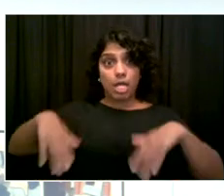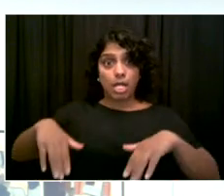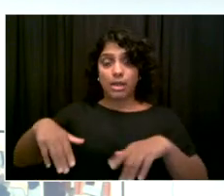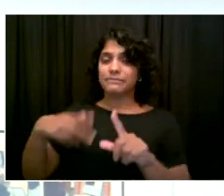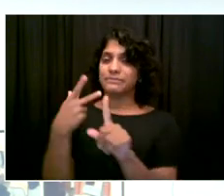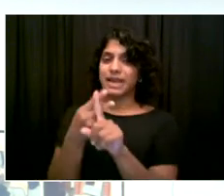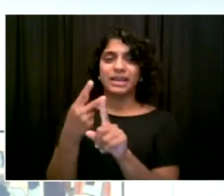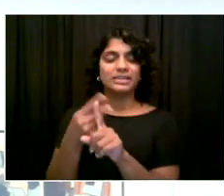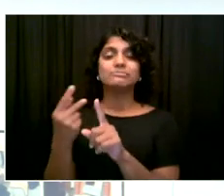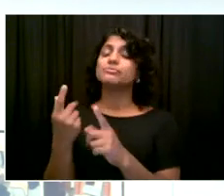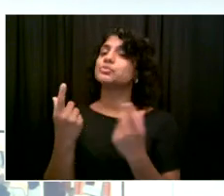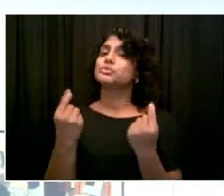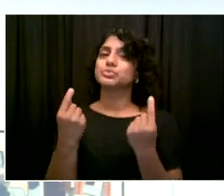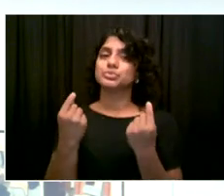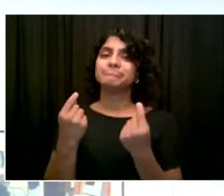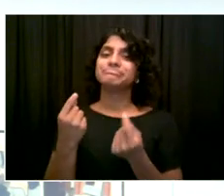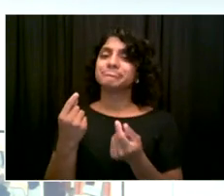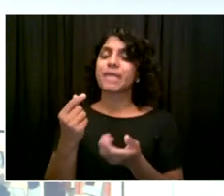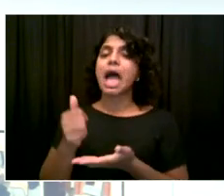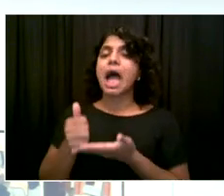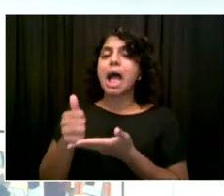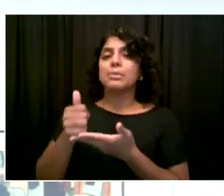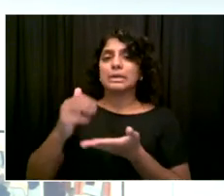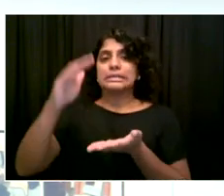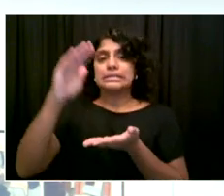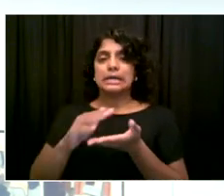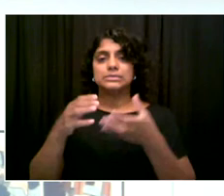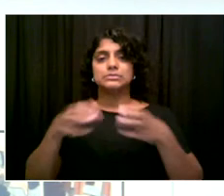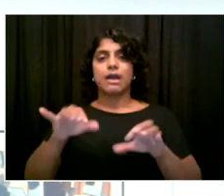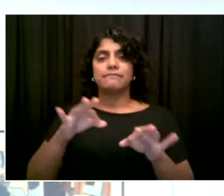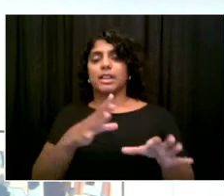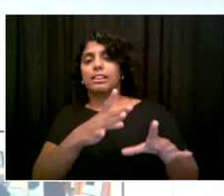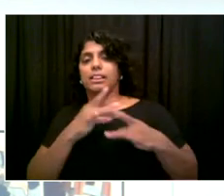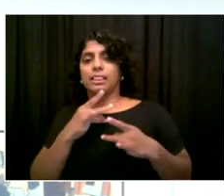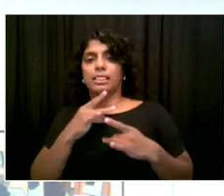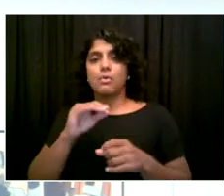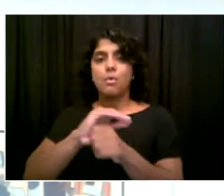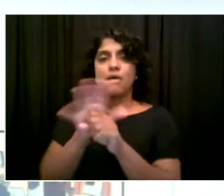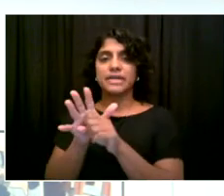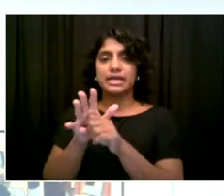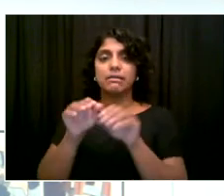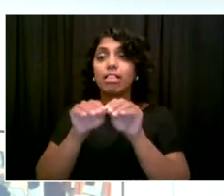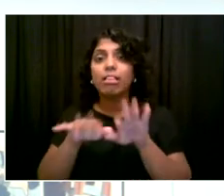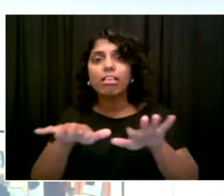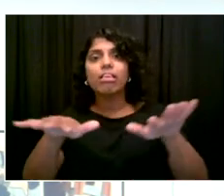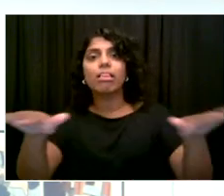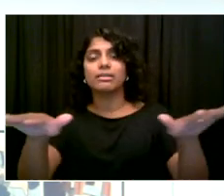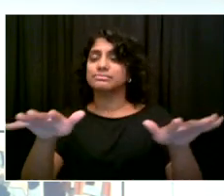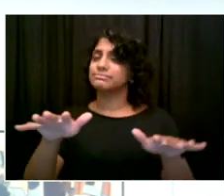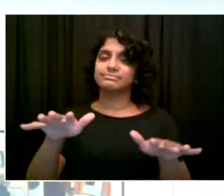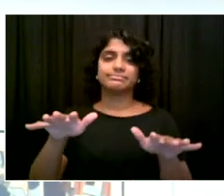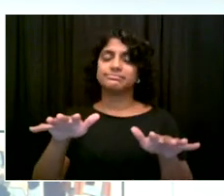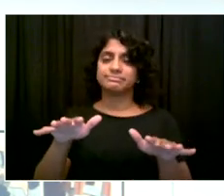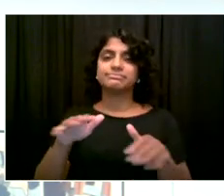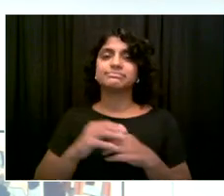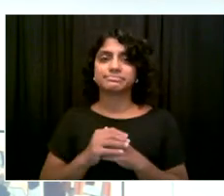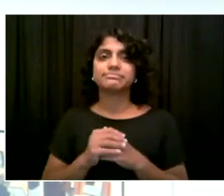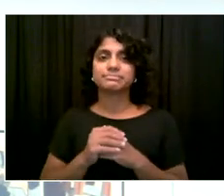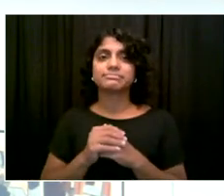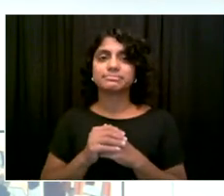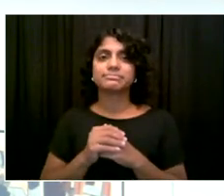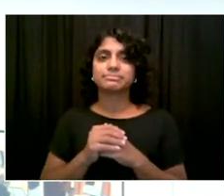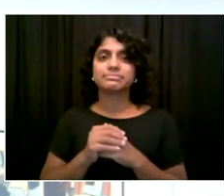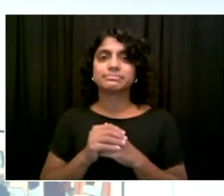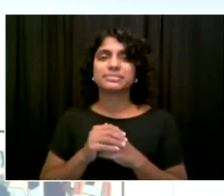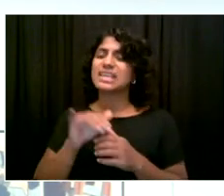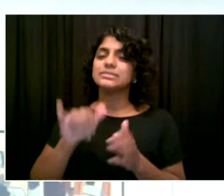curb the spread before there were vaccines. And if one remains unvaccinated, they remain important for you right now